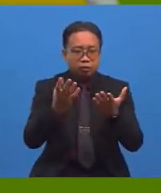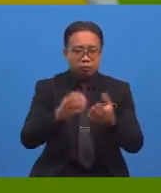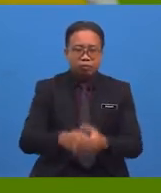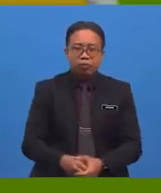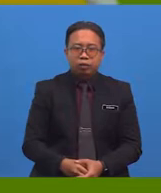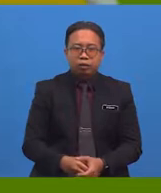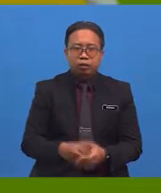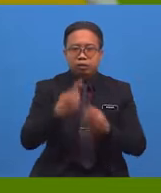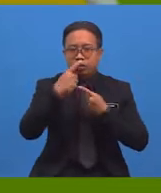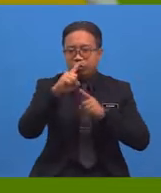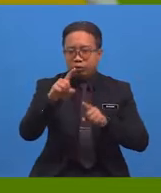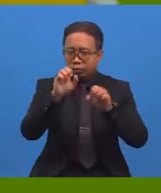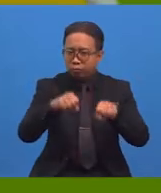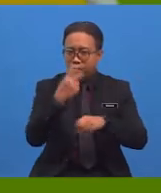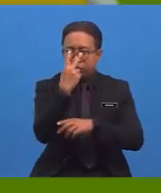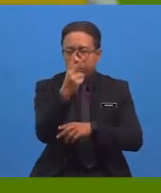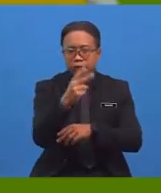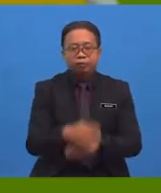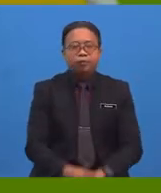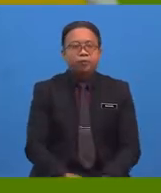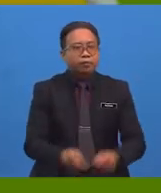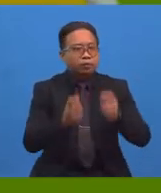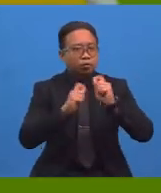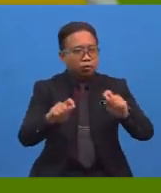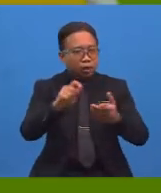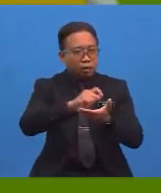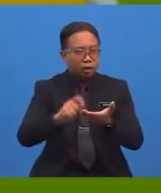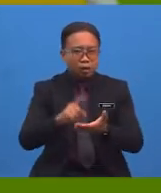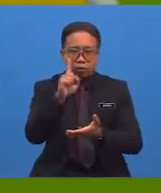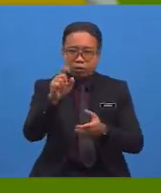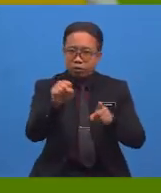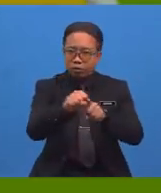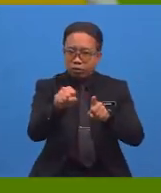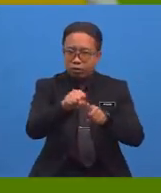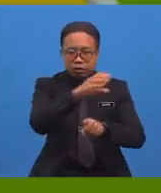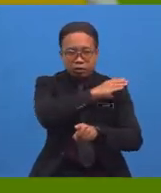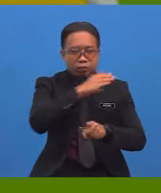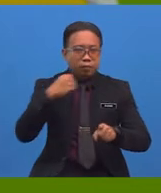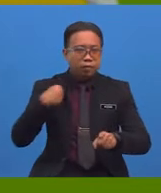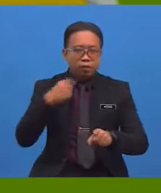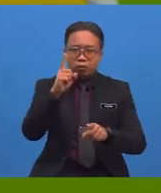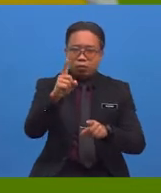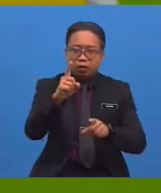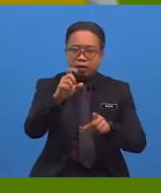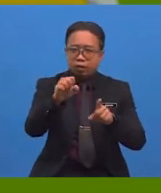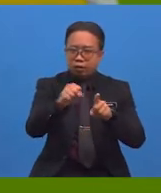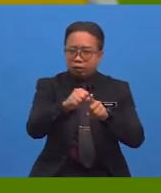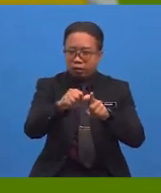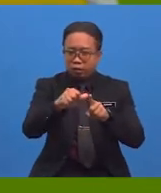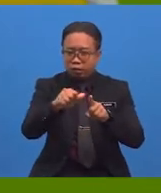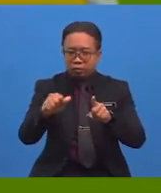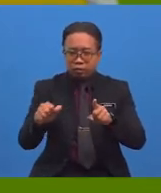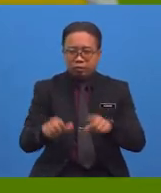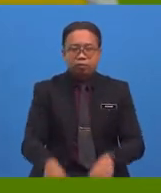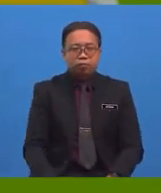answers as you can. Try writing at least one synonym and one antonym for the word.